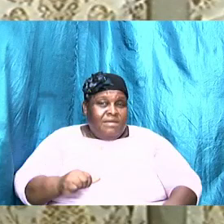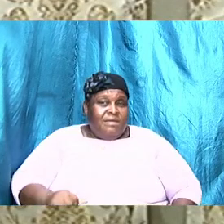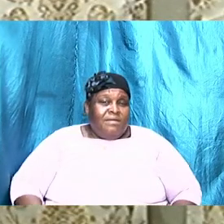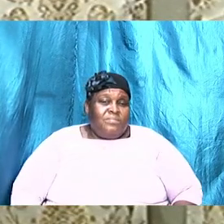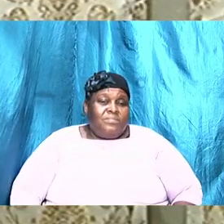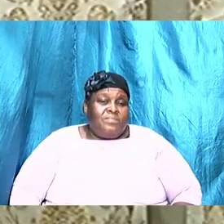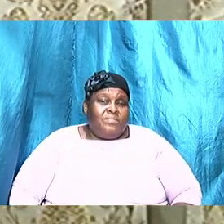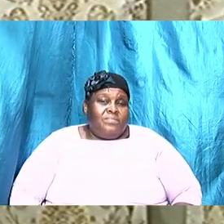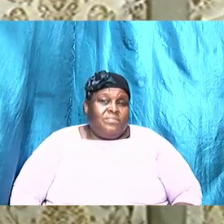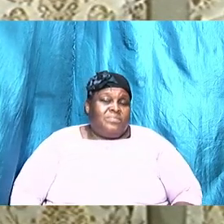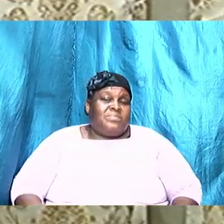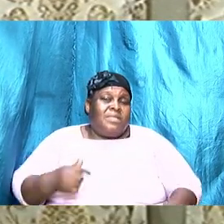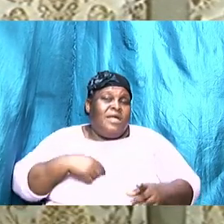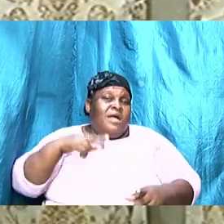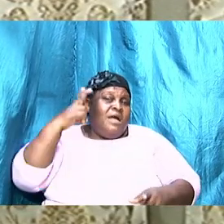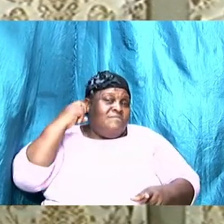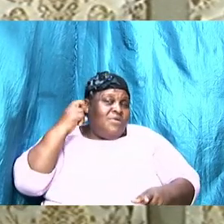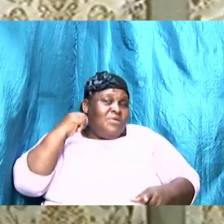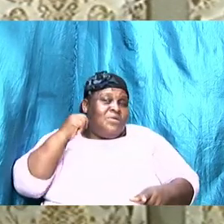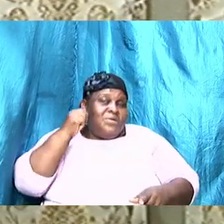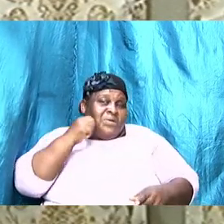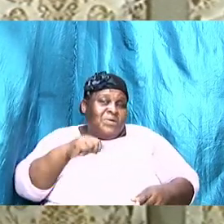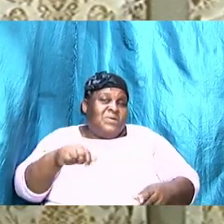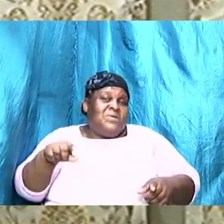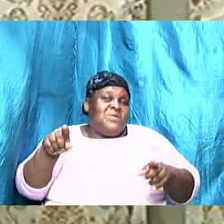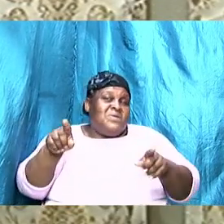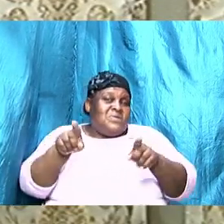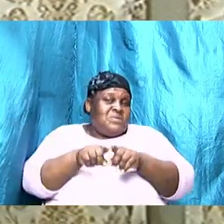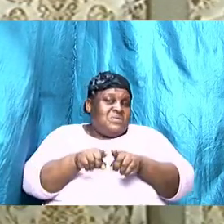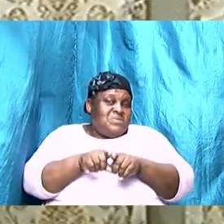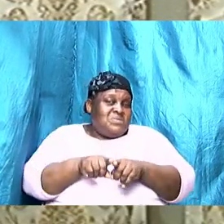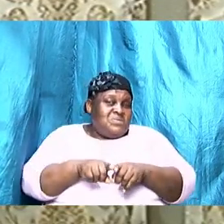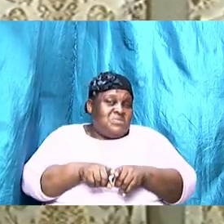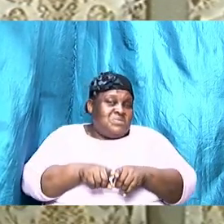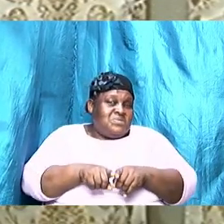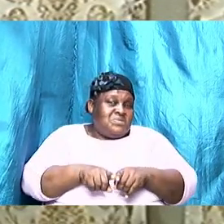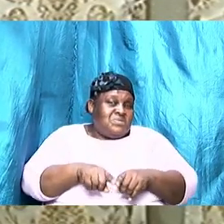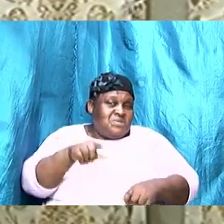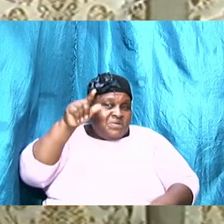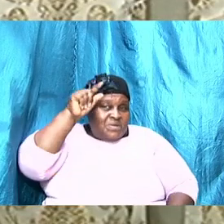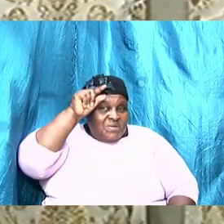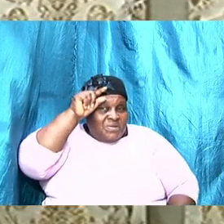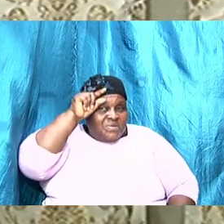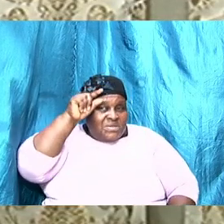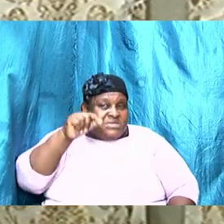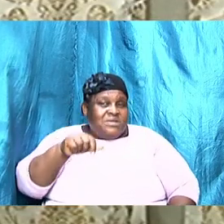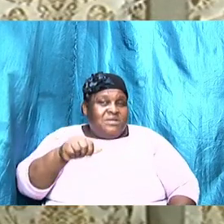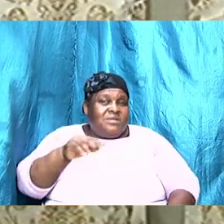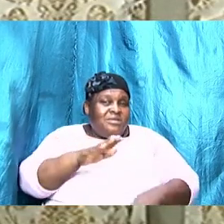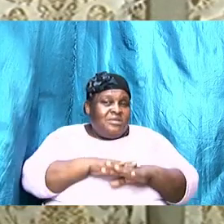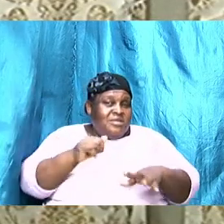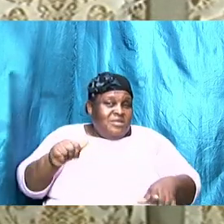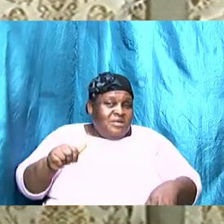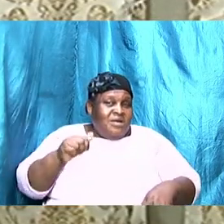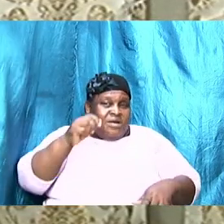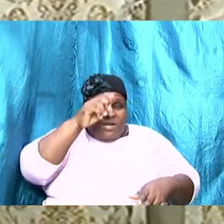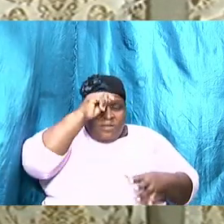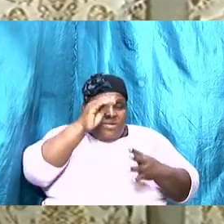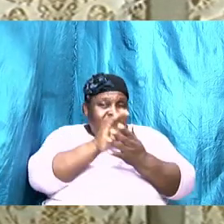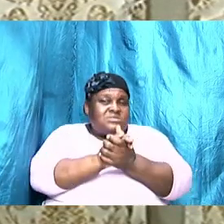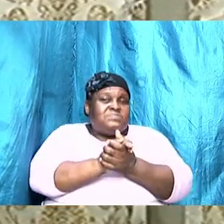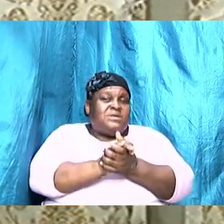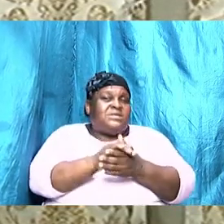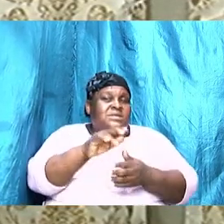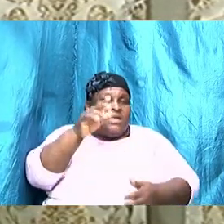Pastor Grizzle Sister Grizzle call Pastor Grizzle daddy I have heard many wives call their husbands